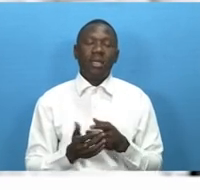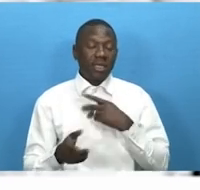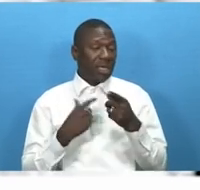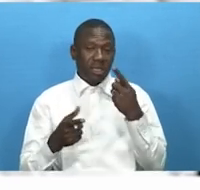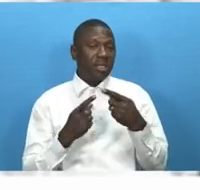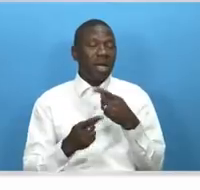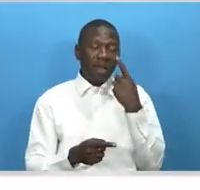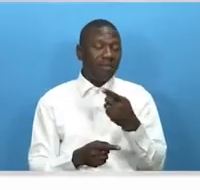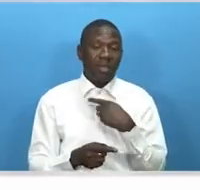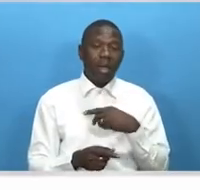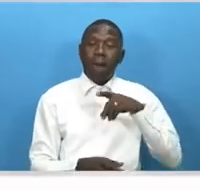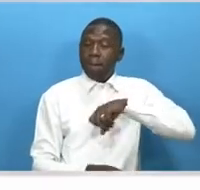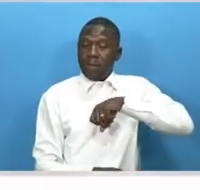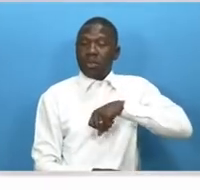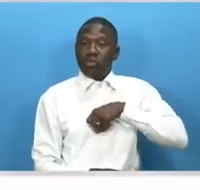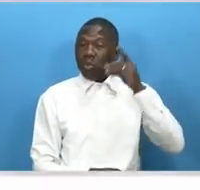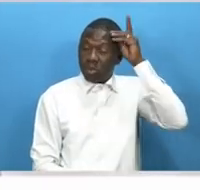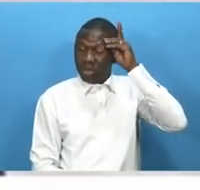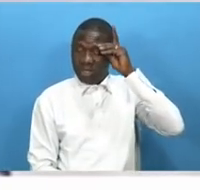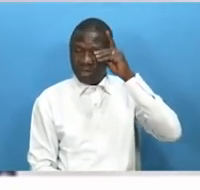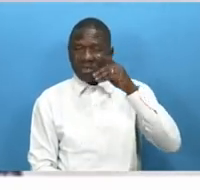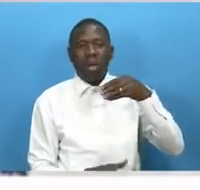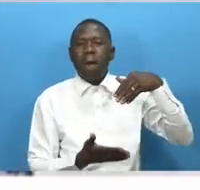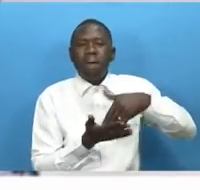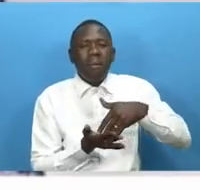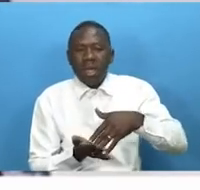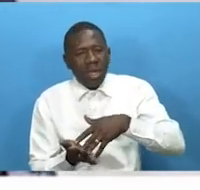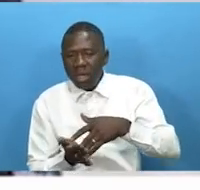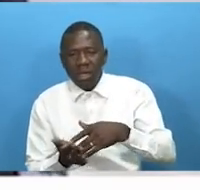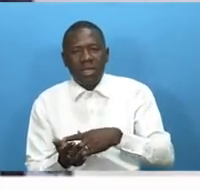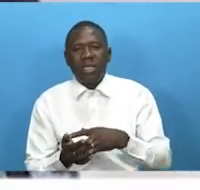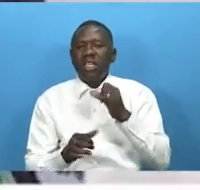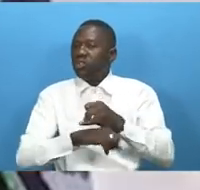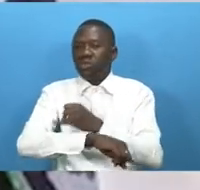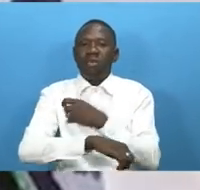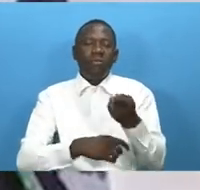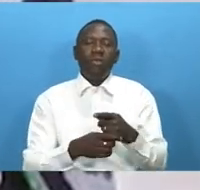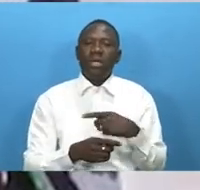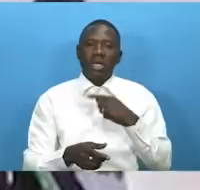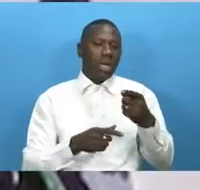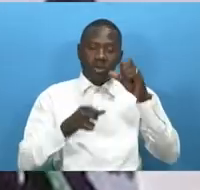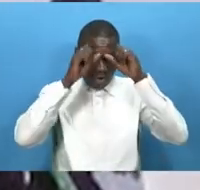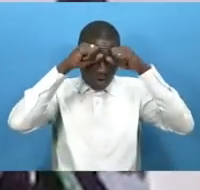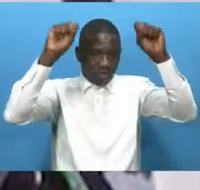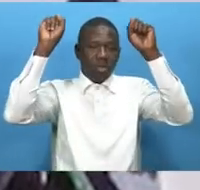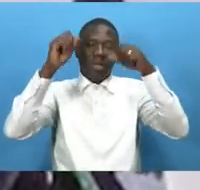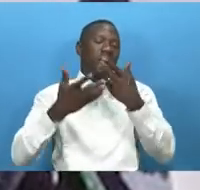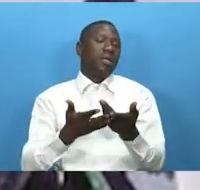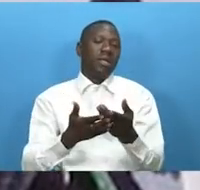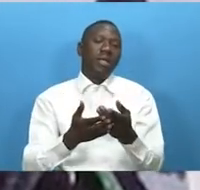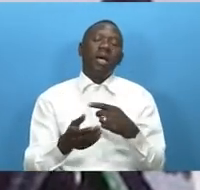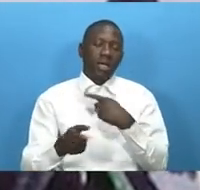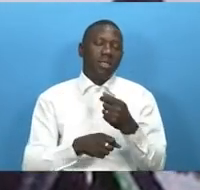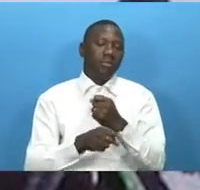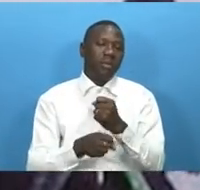exacerbated personal politics, weakened ski institutions for a delegitimized government and fuel conflict and